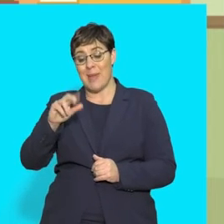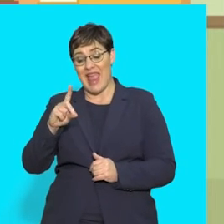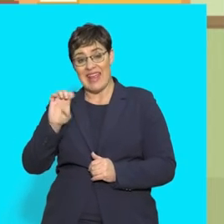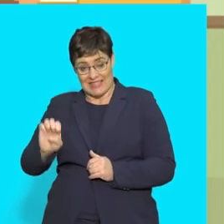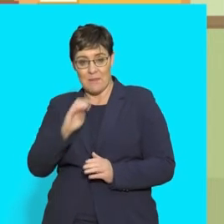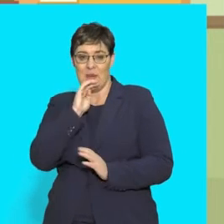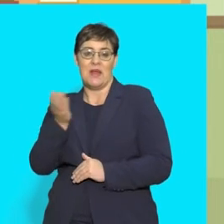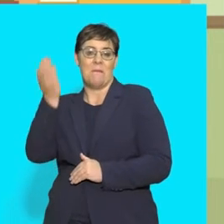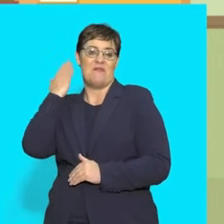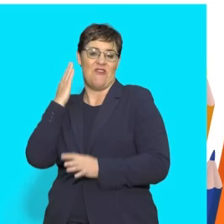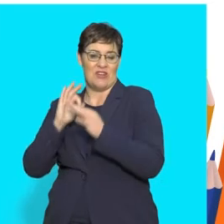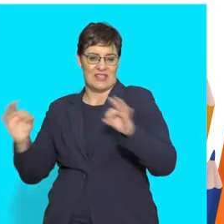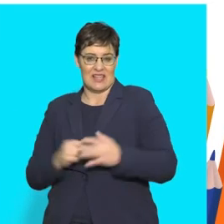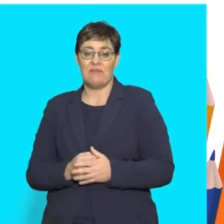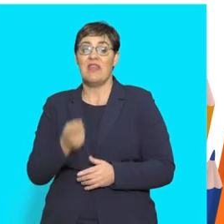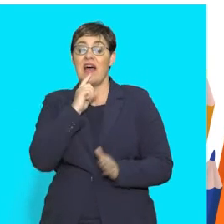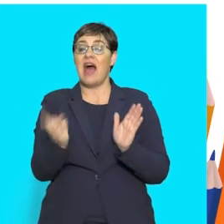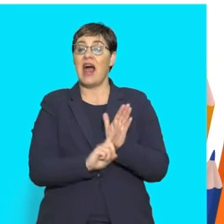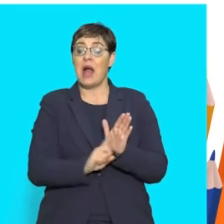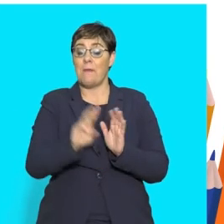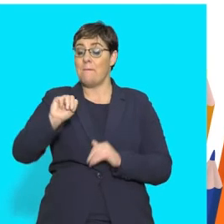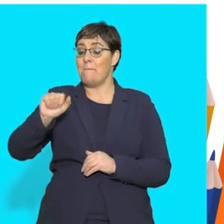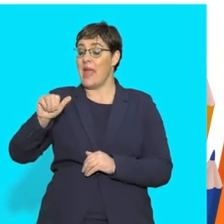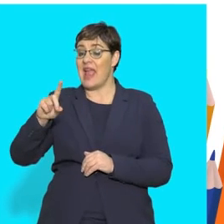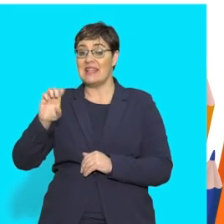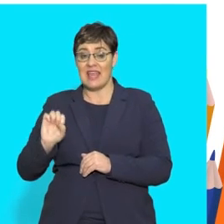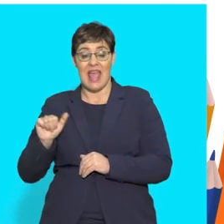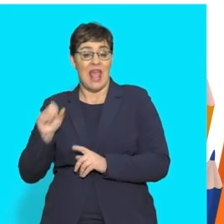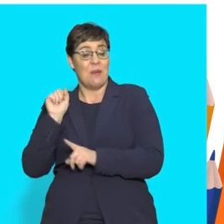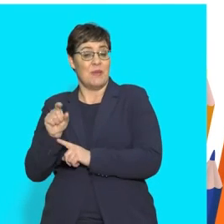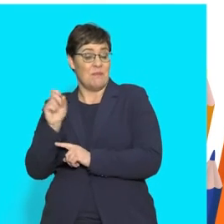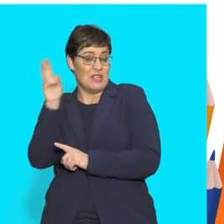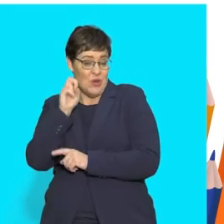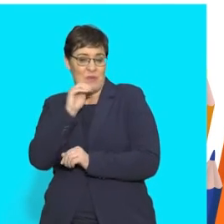sound. Say, the alarm made a beeping sound.